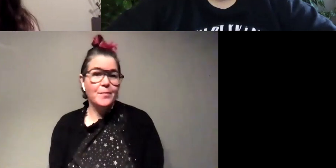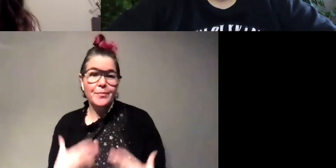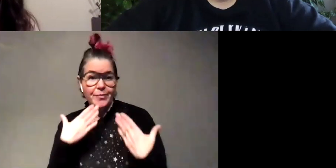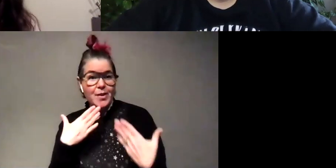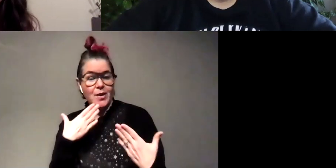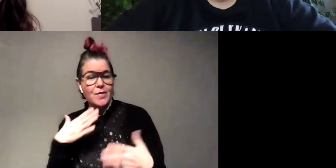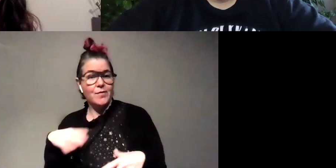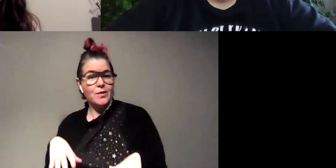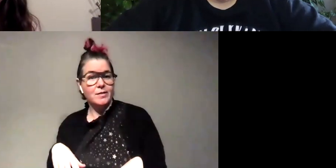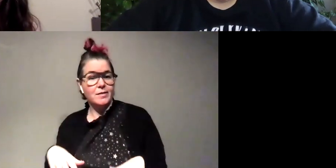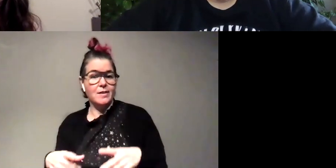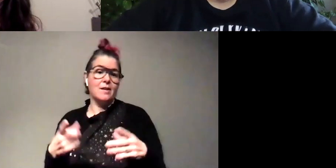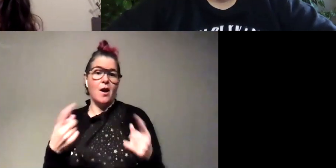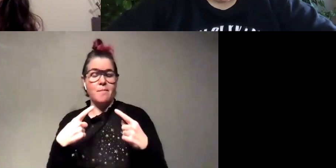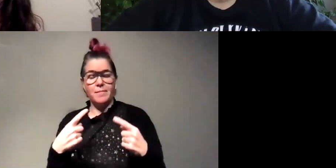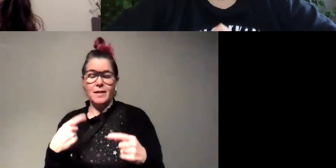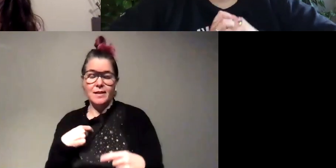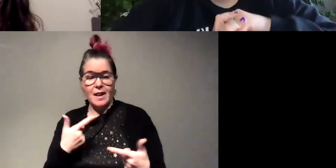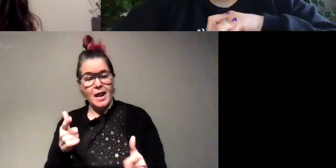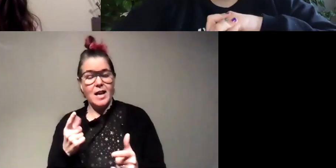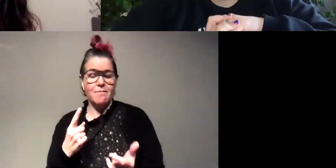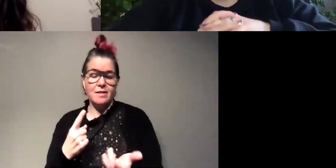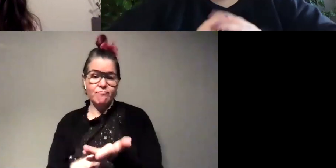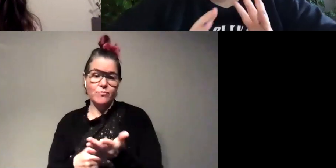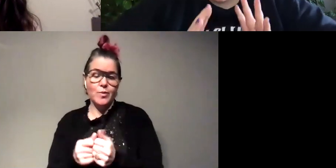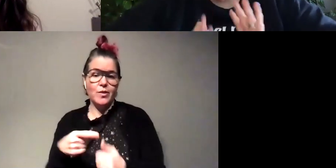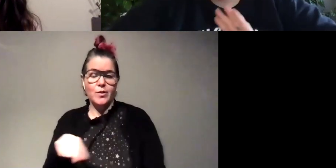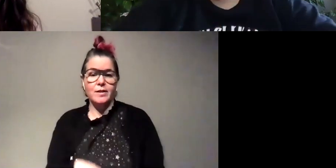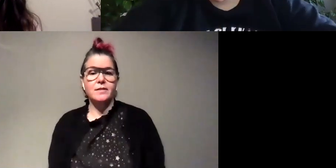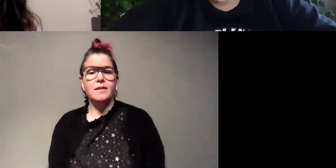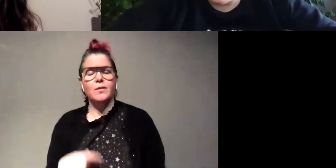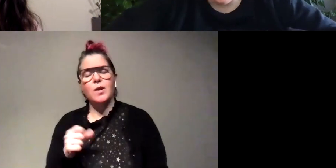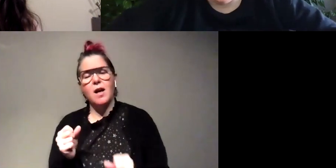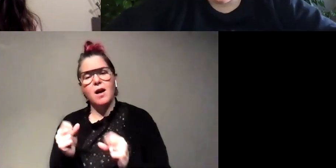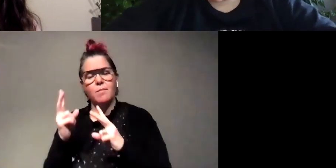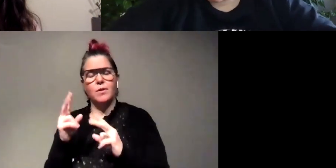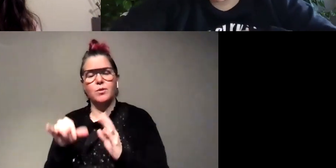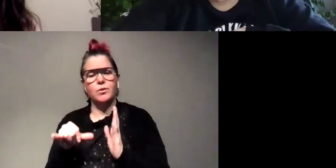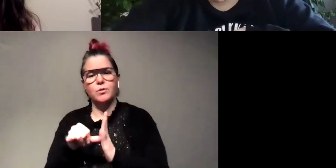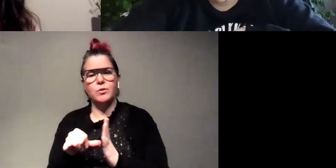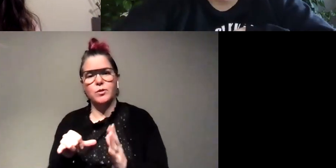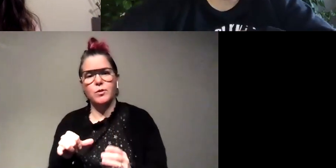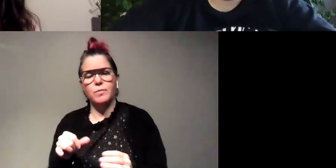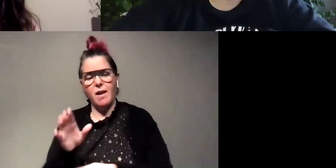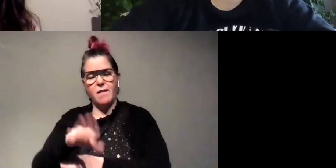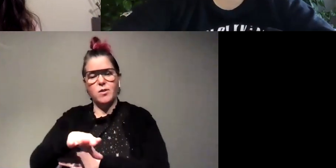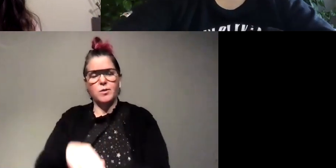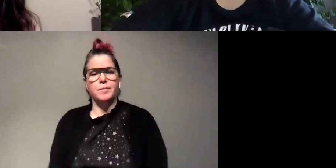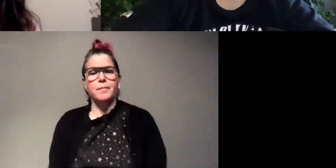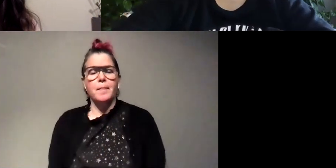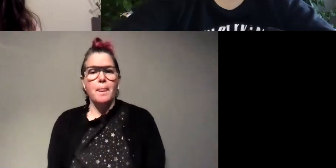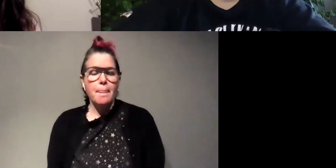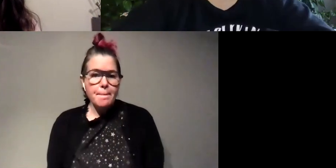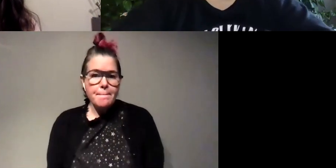coming and letting me talk to you guys awesome uh this video will be up on youtube uh sometime this afternoon um